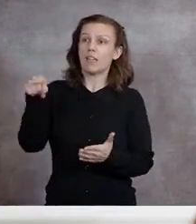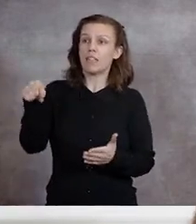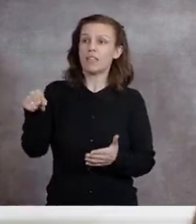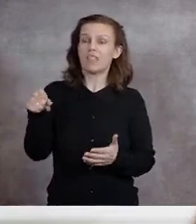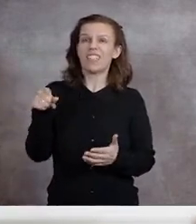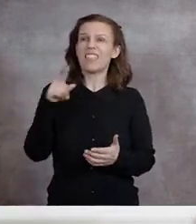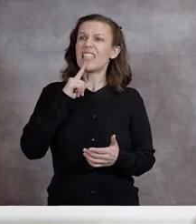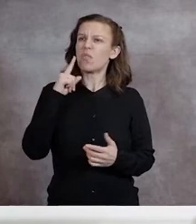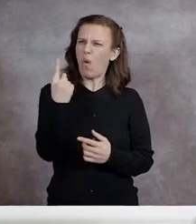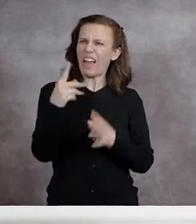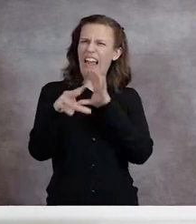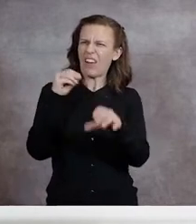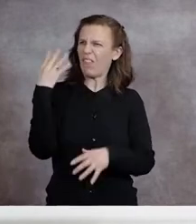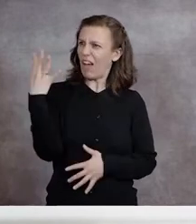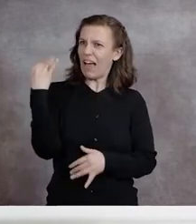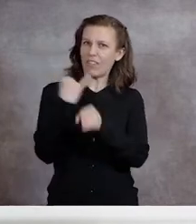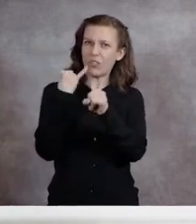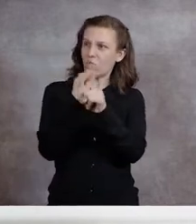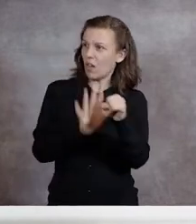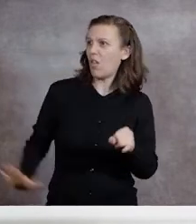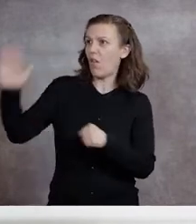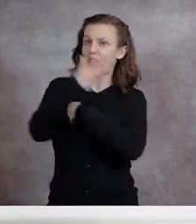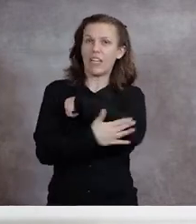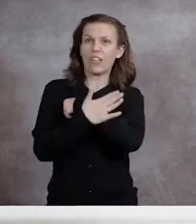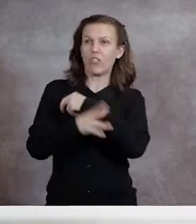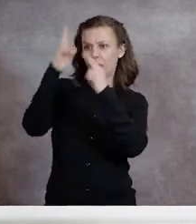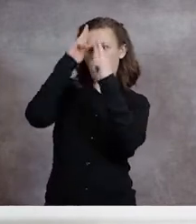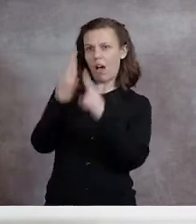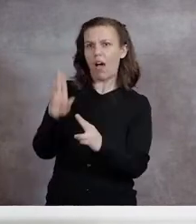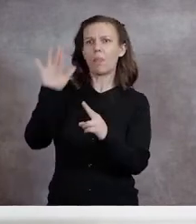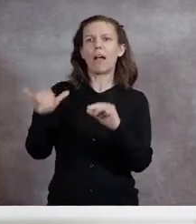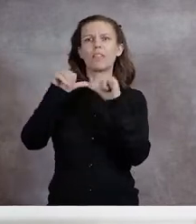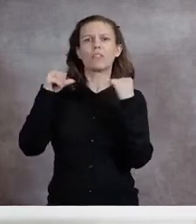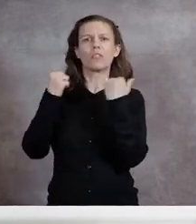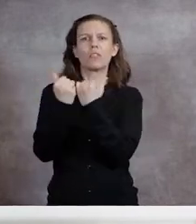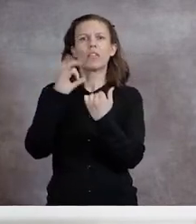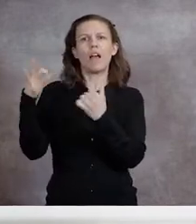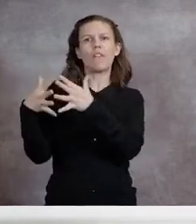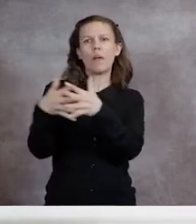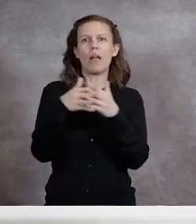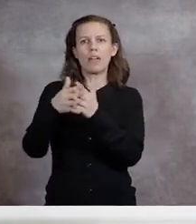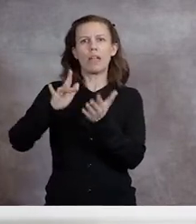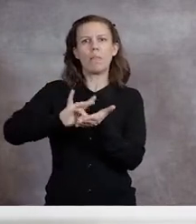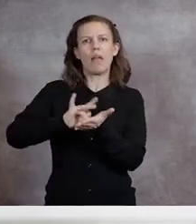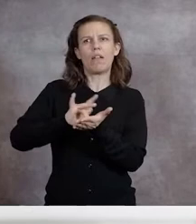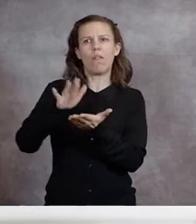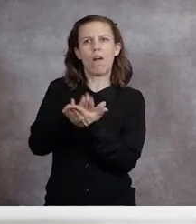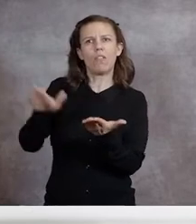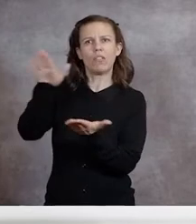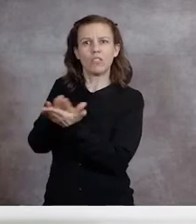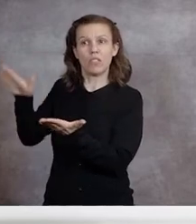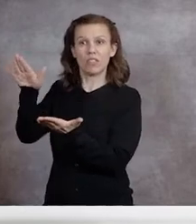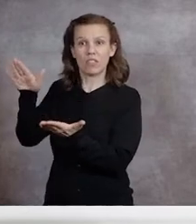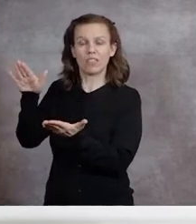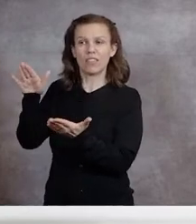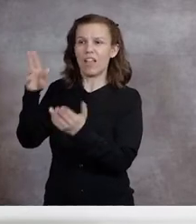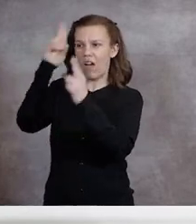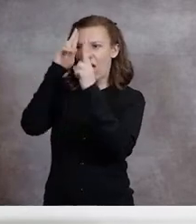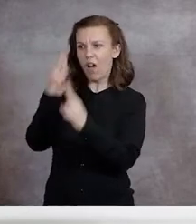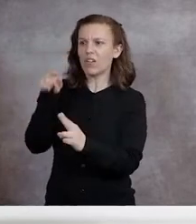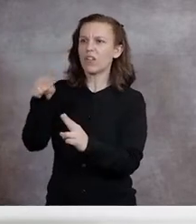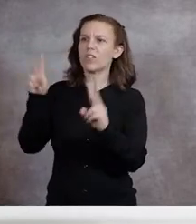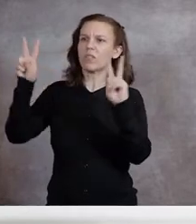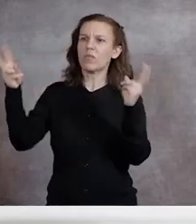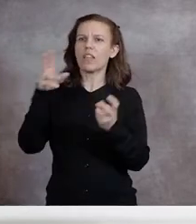one of only five institutions in the country to be honored by the Association of American Medical Colleges with its